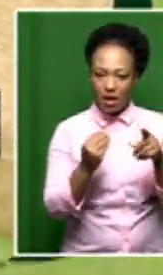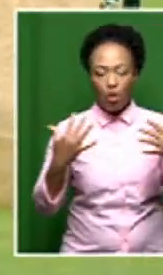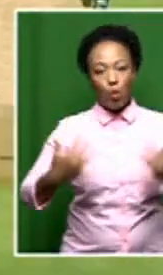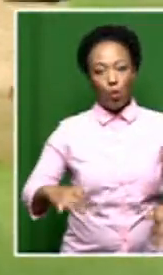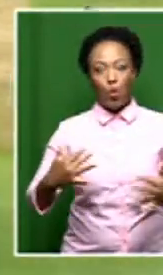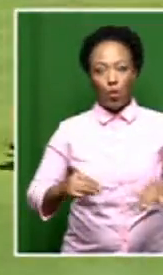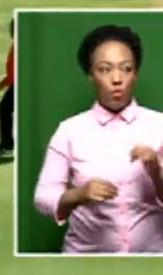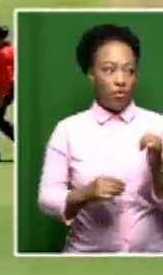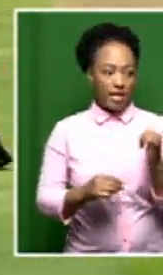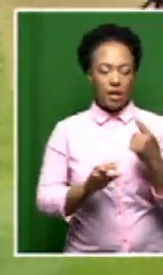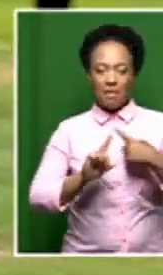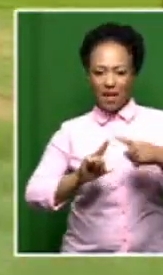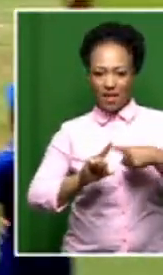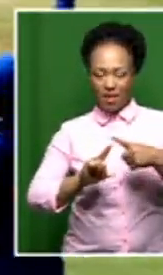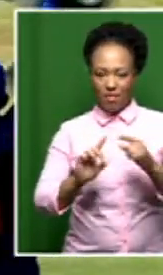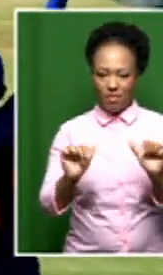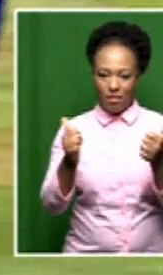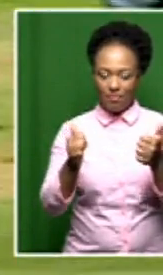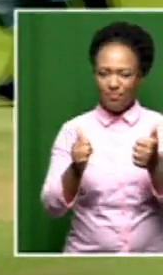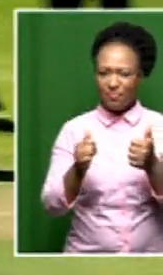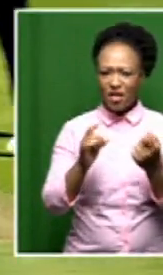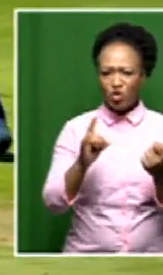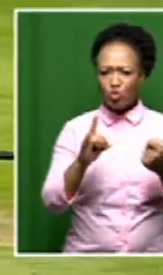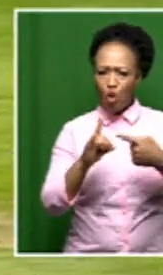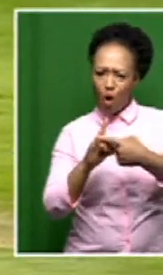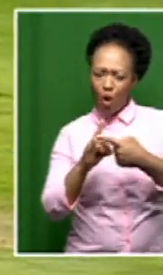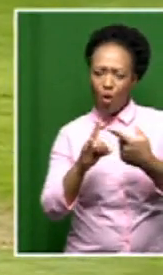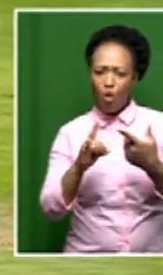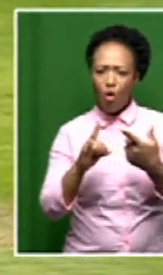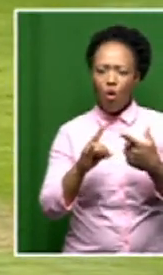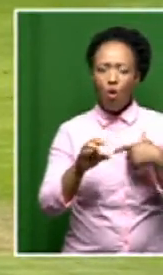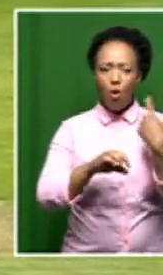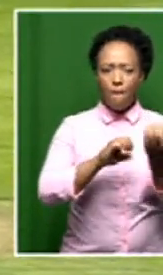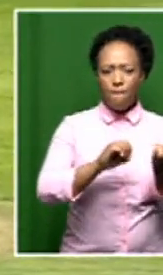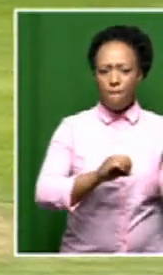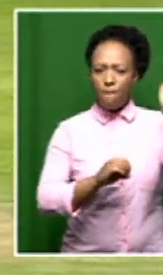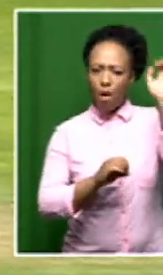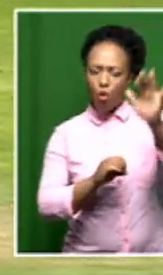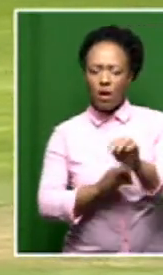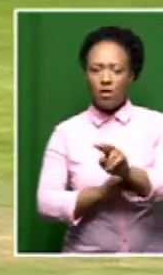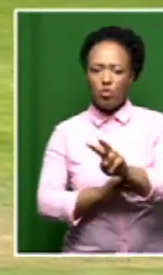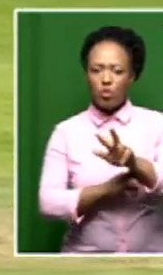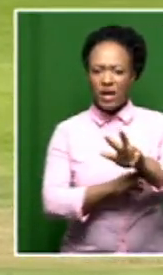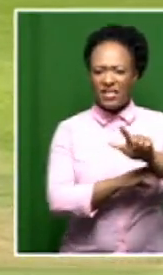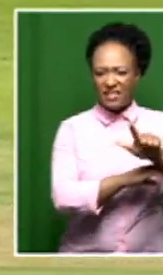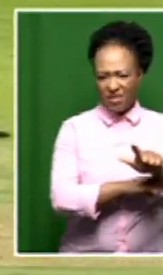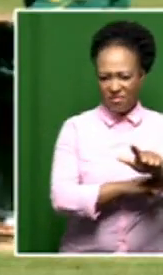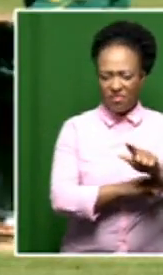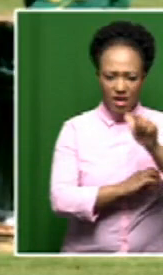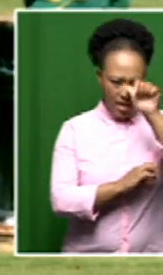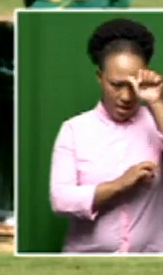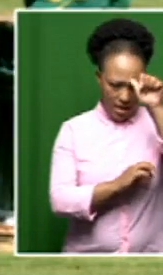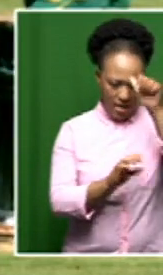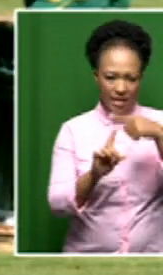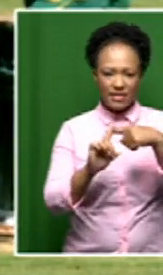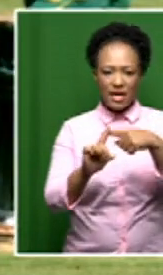highlight of yesterday. So I think the score was something like the Proteas were bowled out for 287, setting India a winning